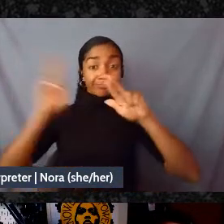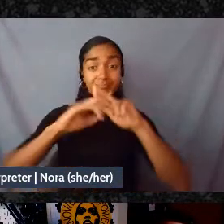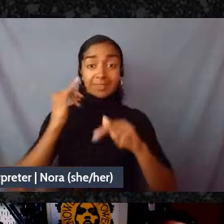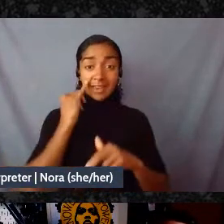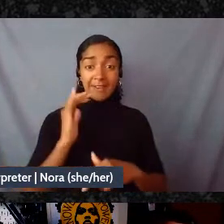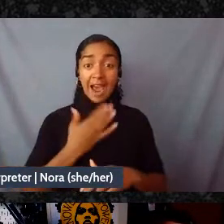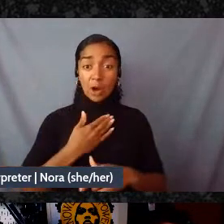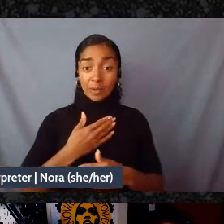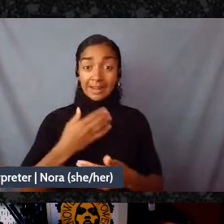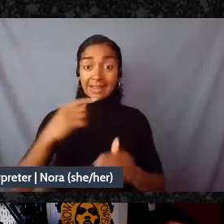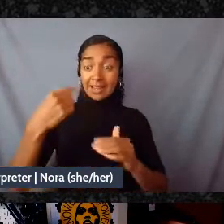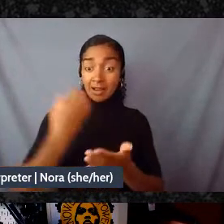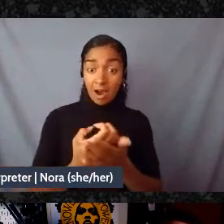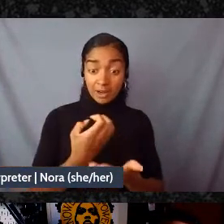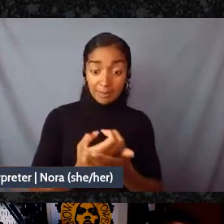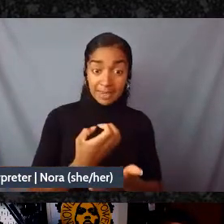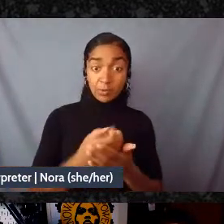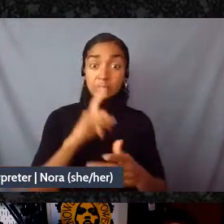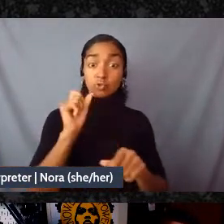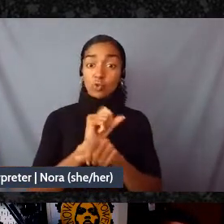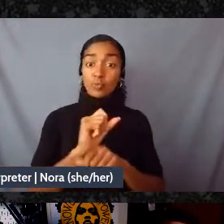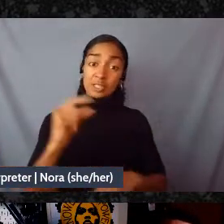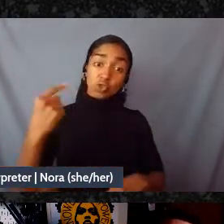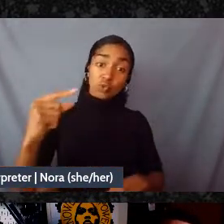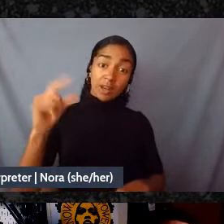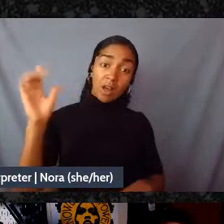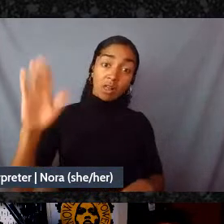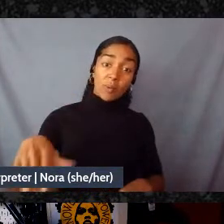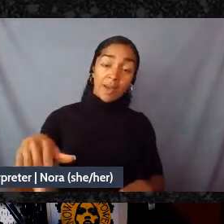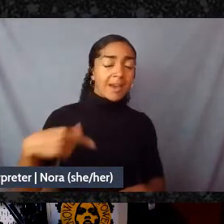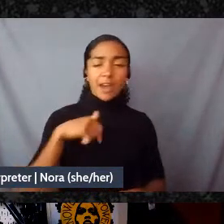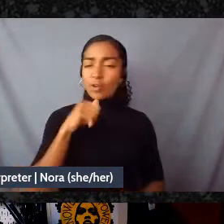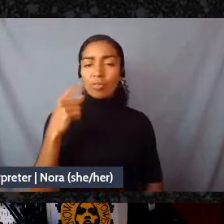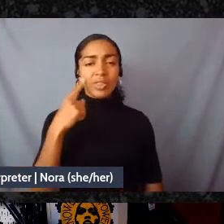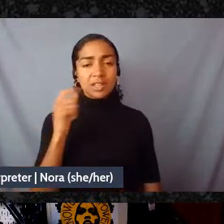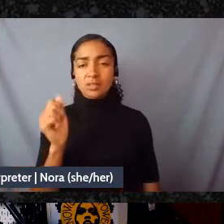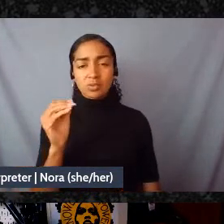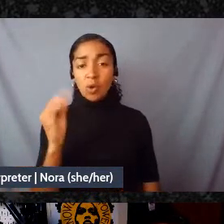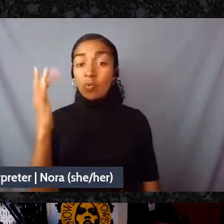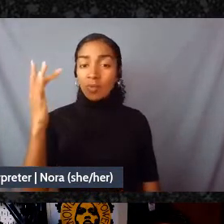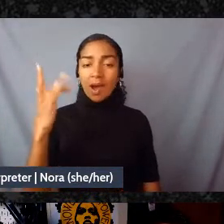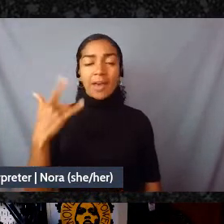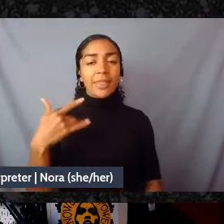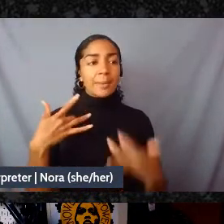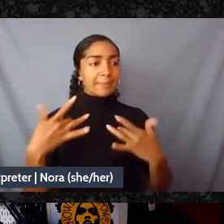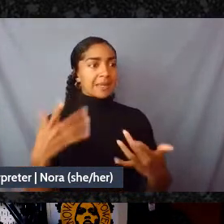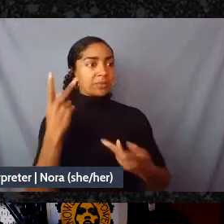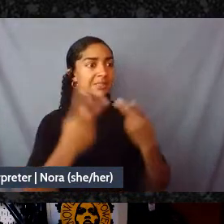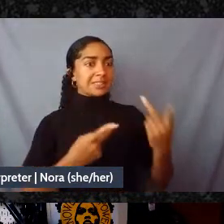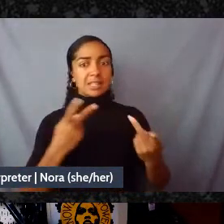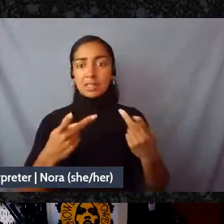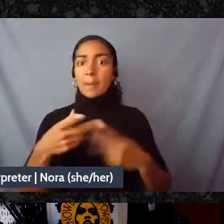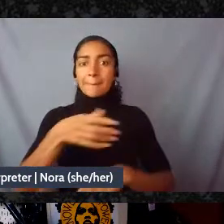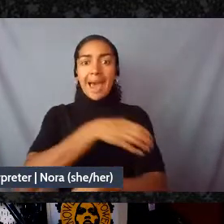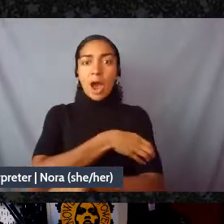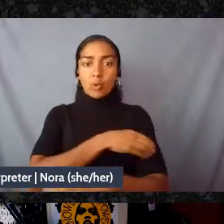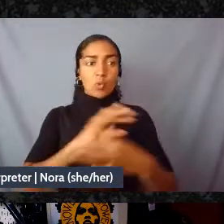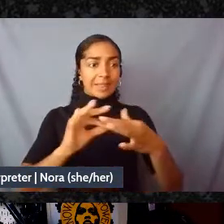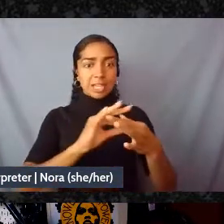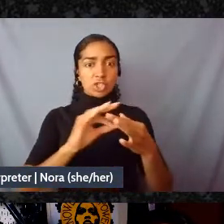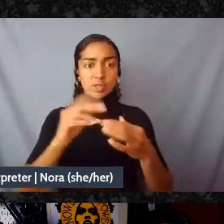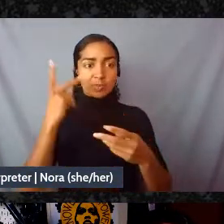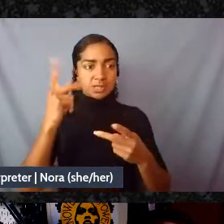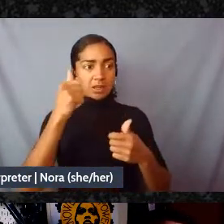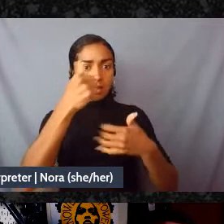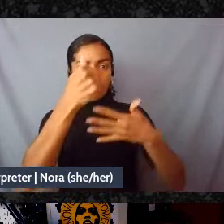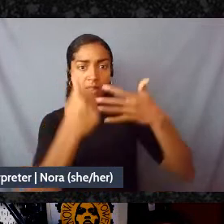and I don't think so because the underlying power relationships are what have to radically change you know again some of us are so close to